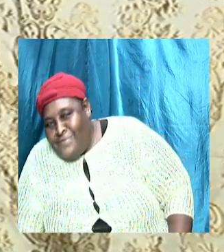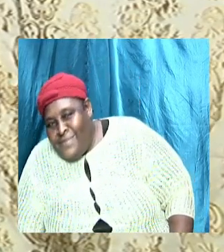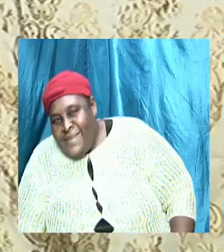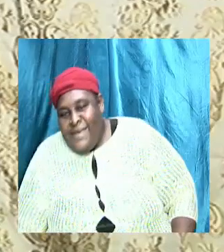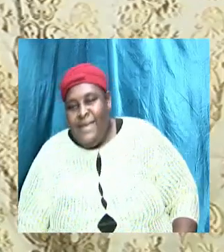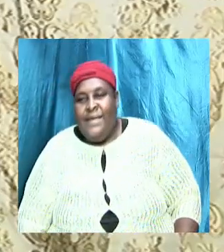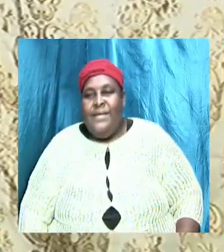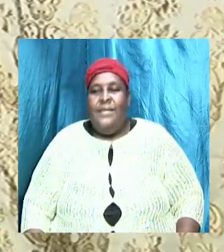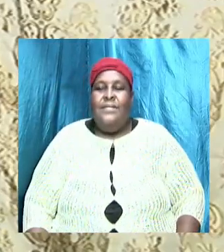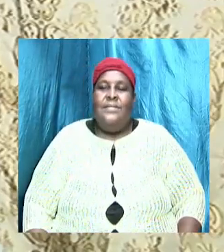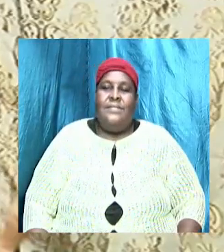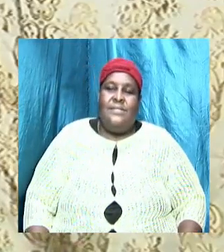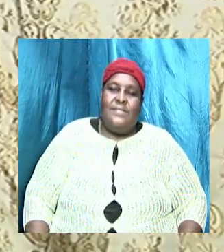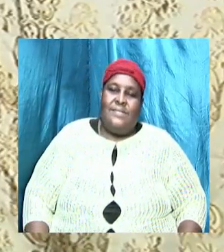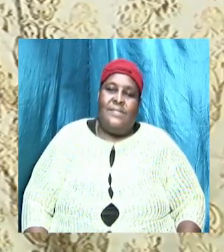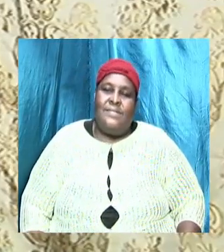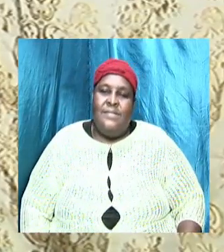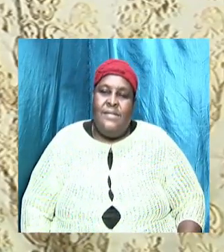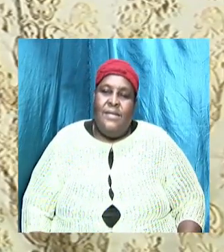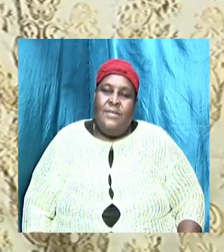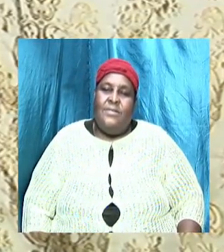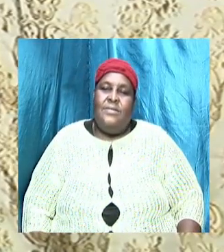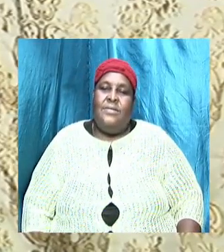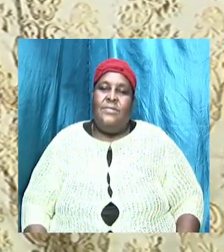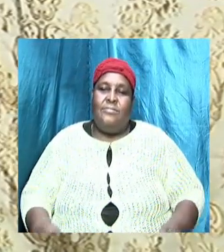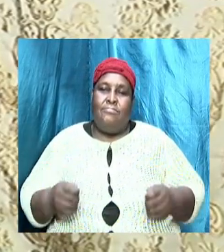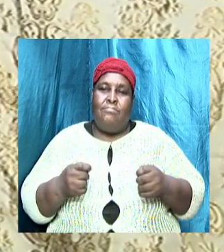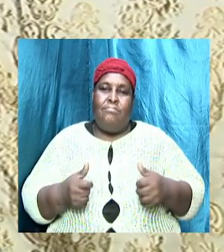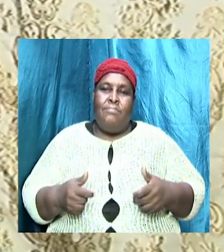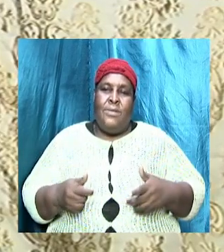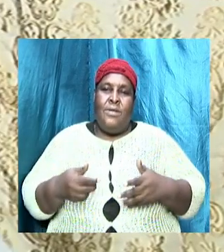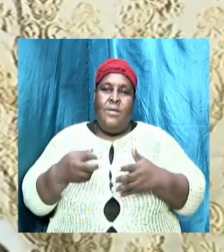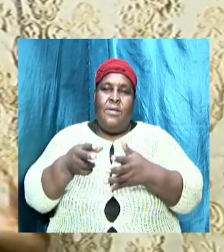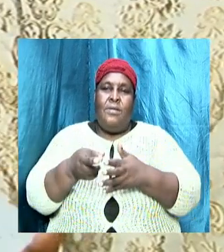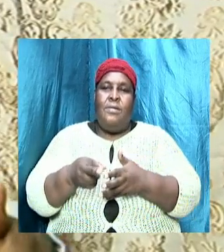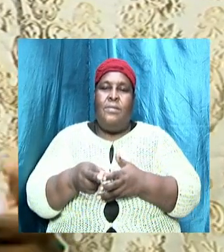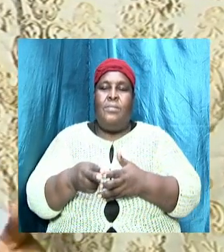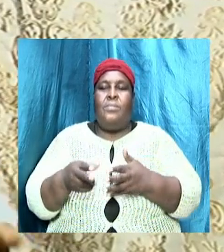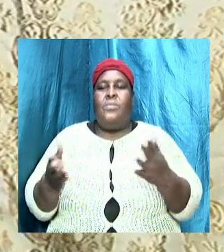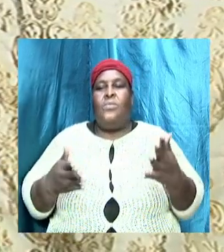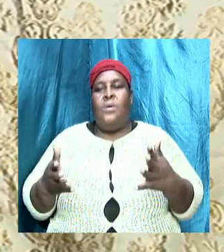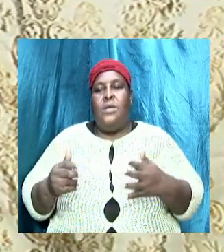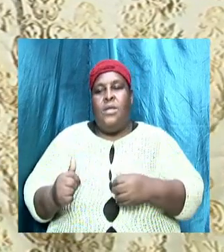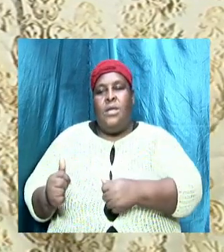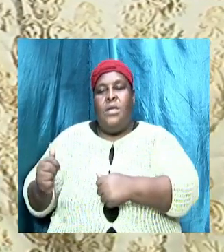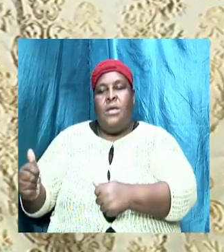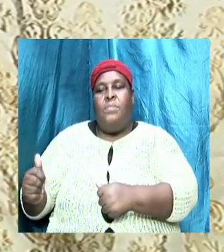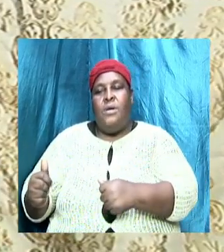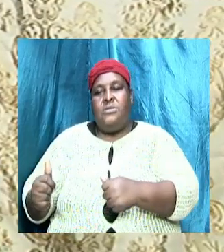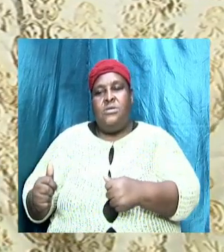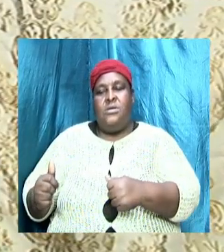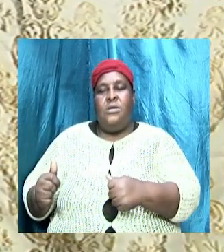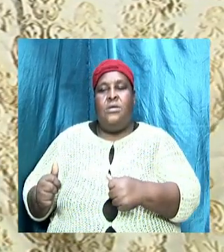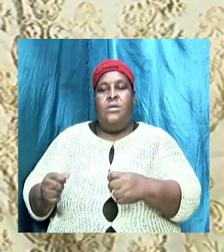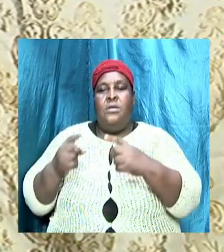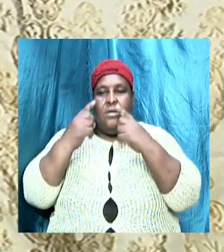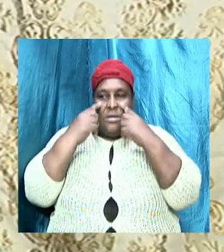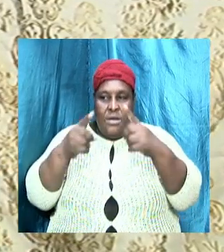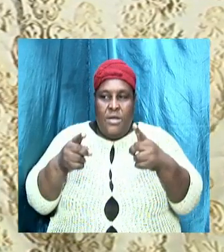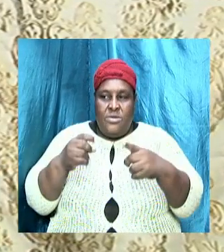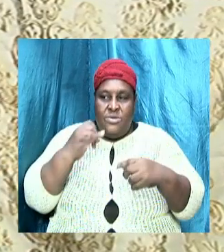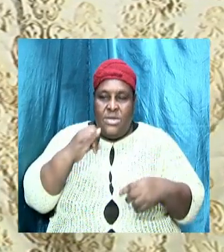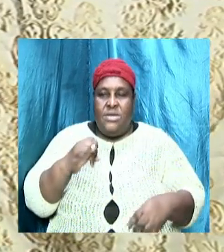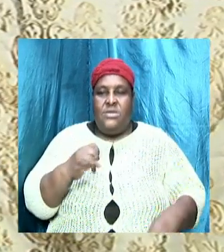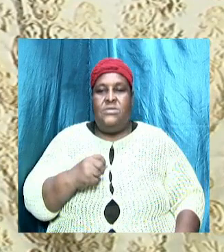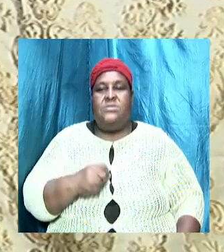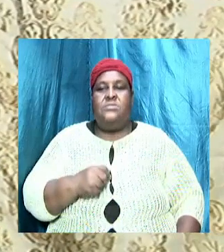we are just doing a quick look at what the apostles doctrine is next week we will get into the